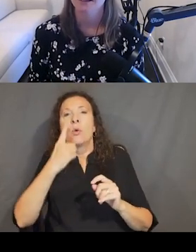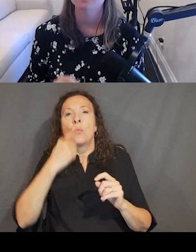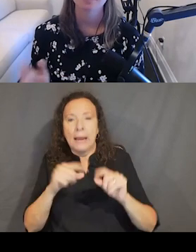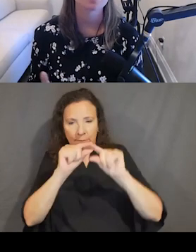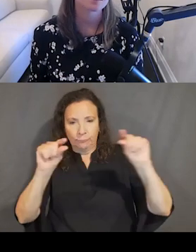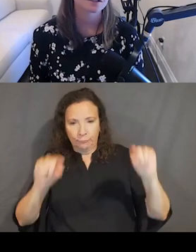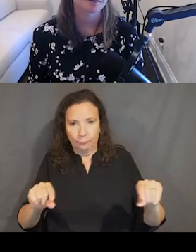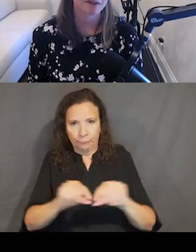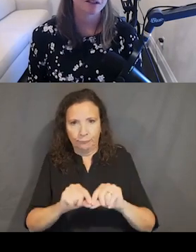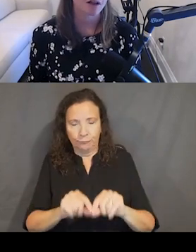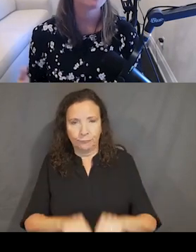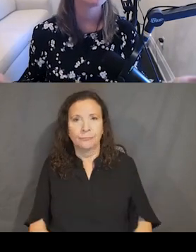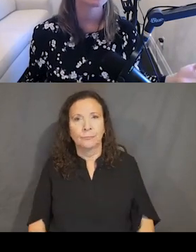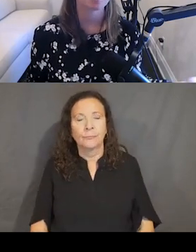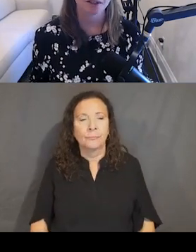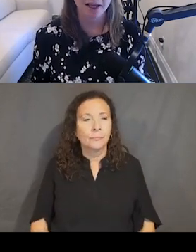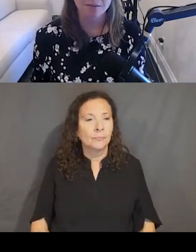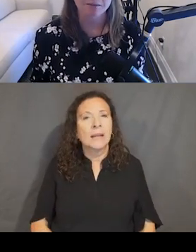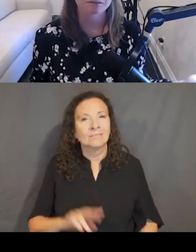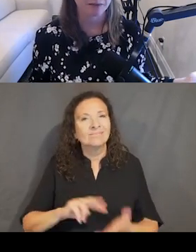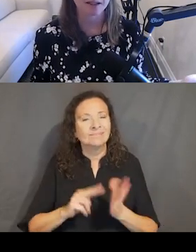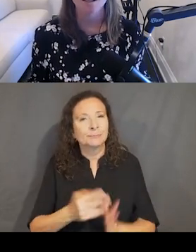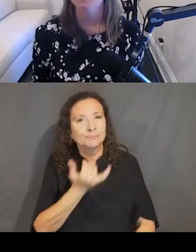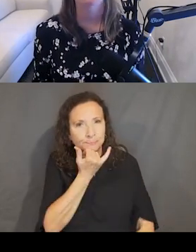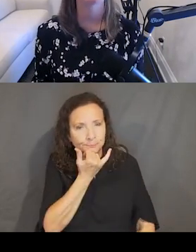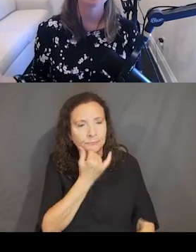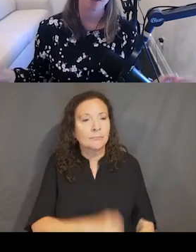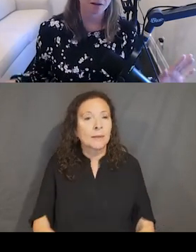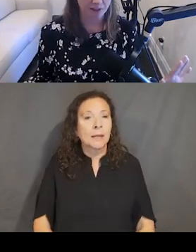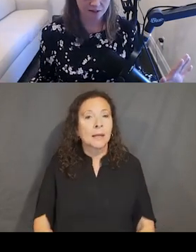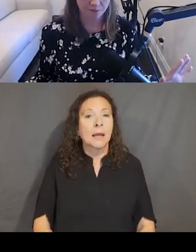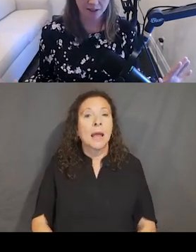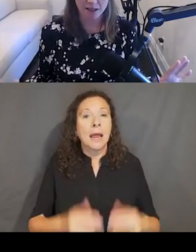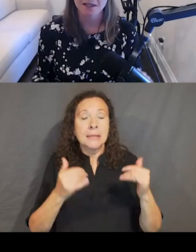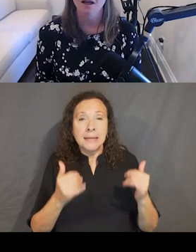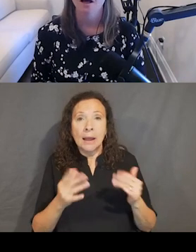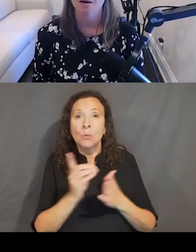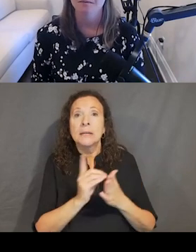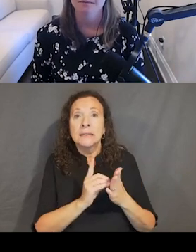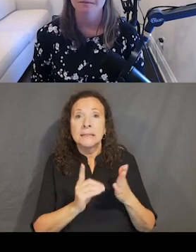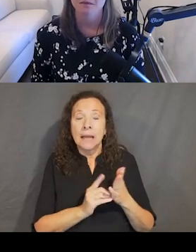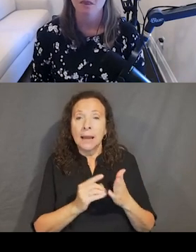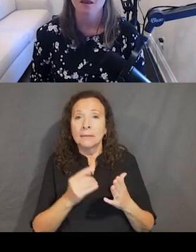Now, design tokens can fill a lot of the accessibility gap, right? But they can't fill all of the accessibility gaps.